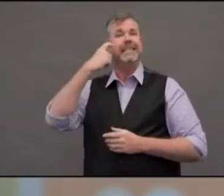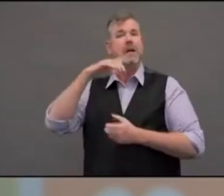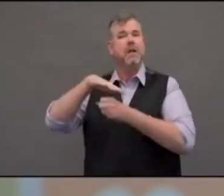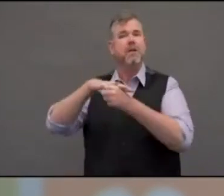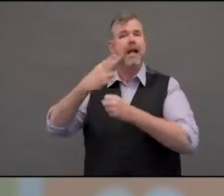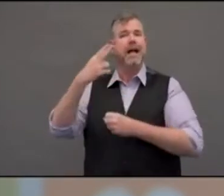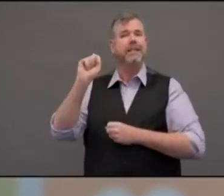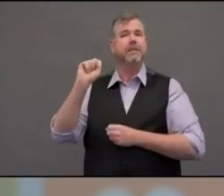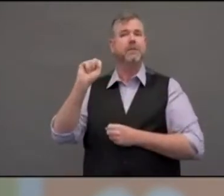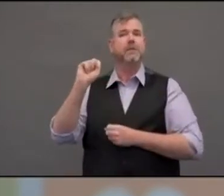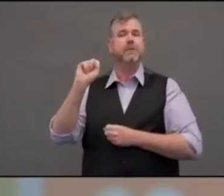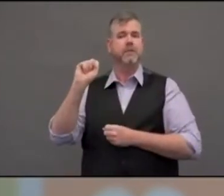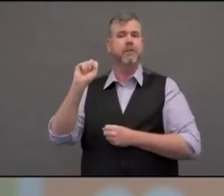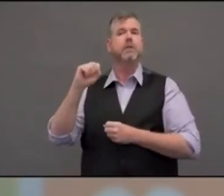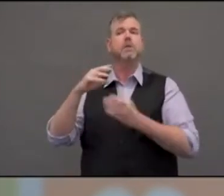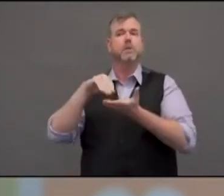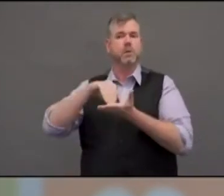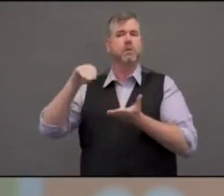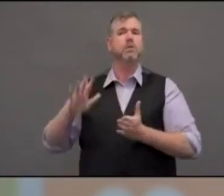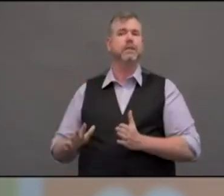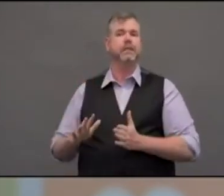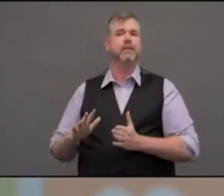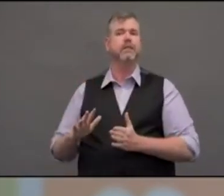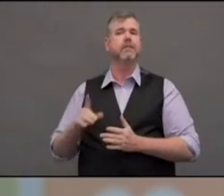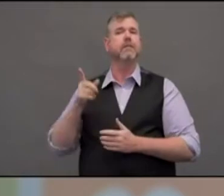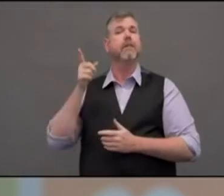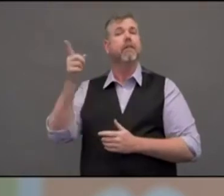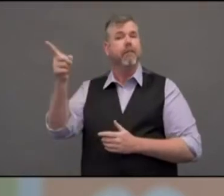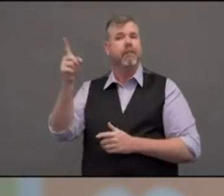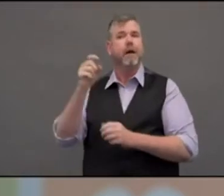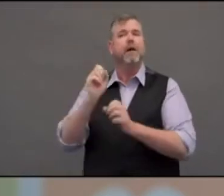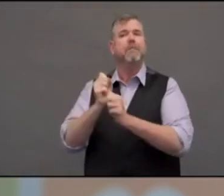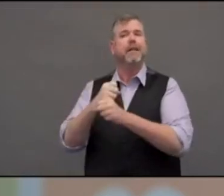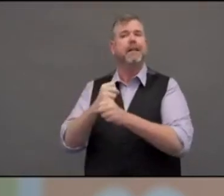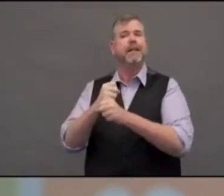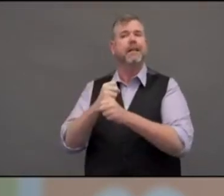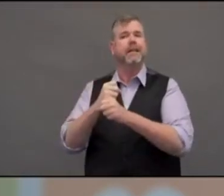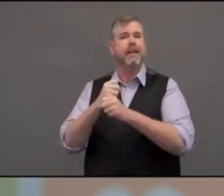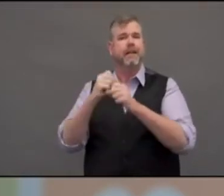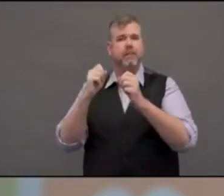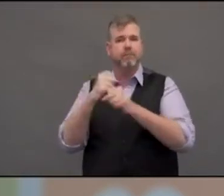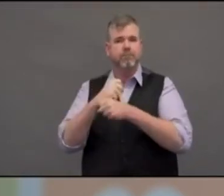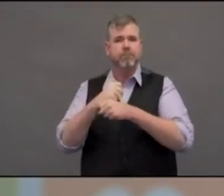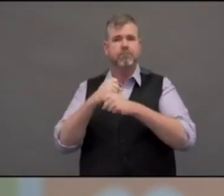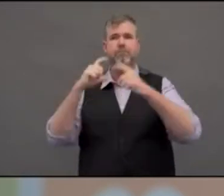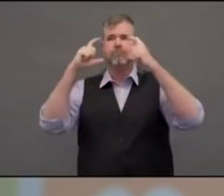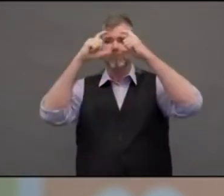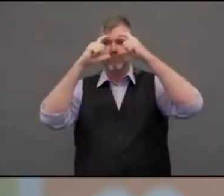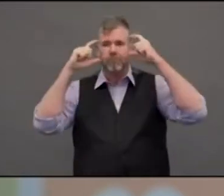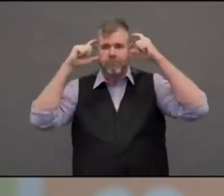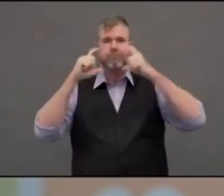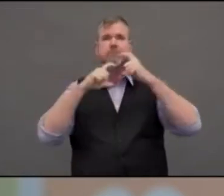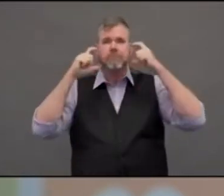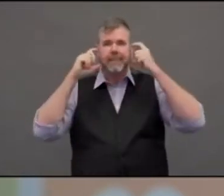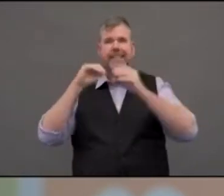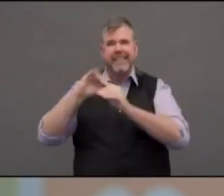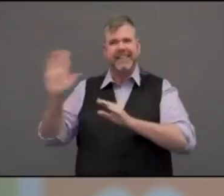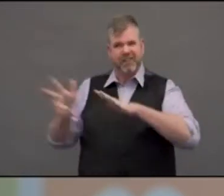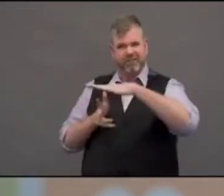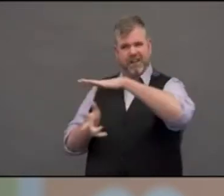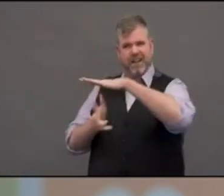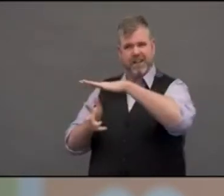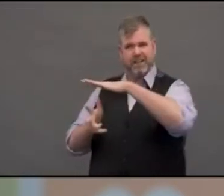created a face shield mask in his garage. He designed it himself and